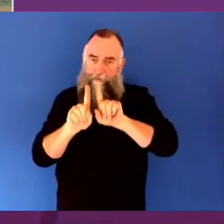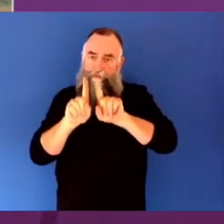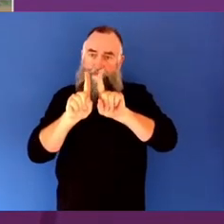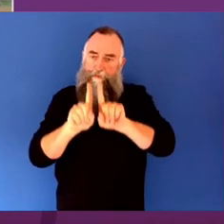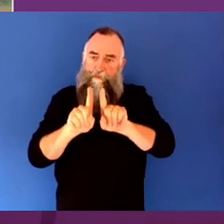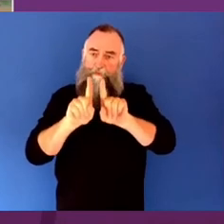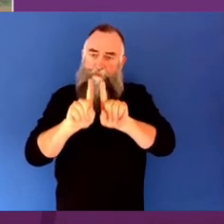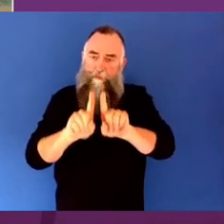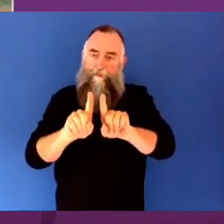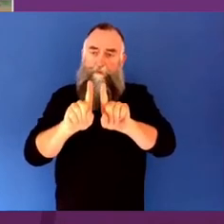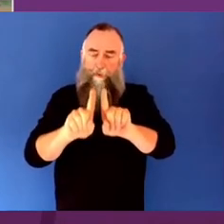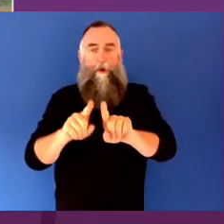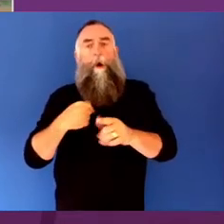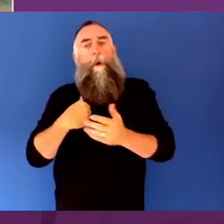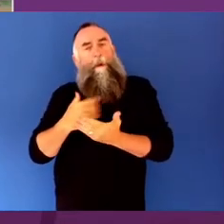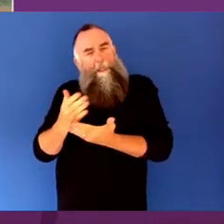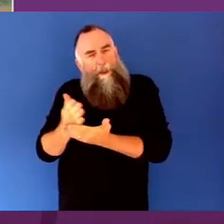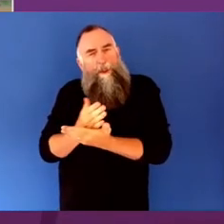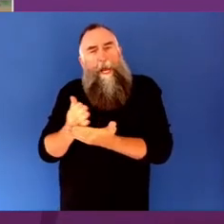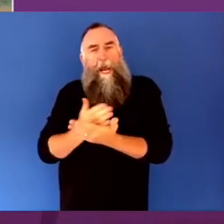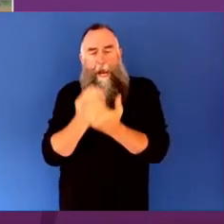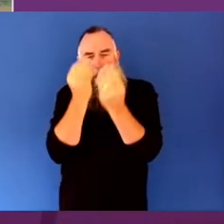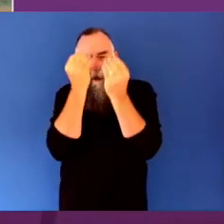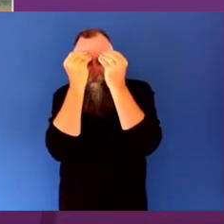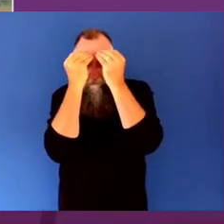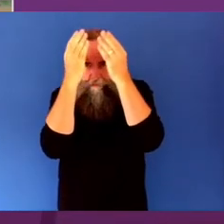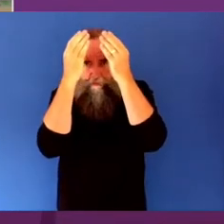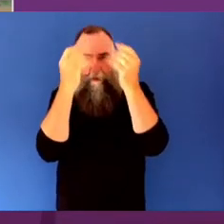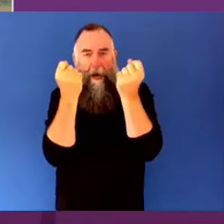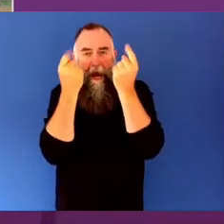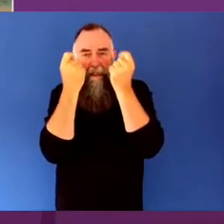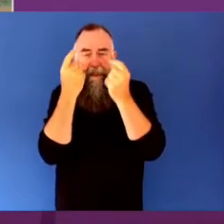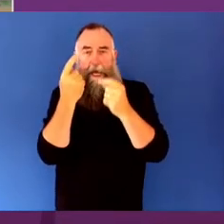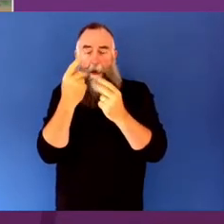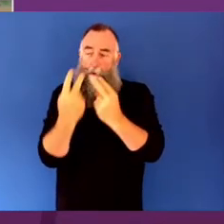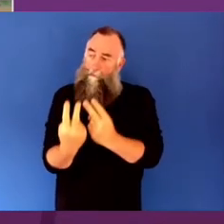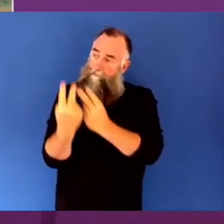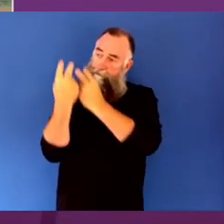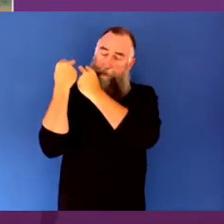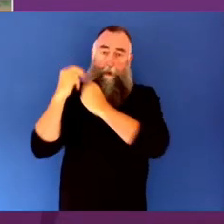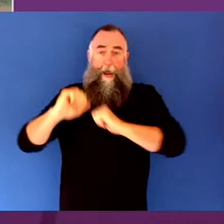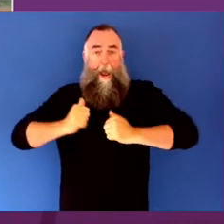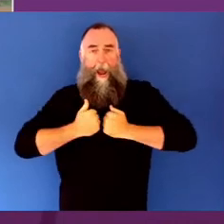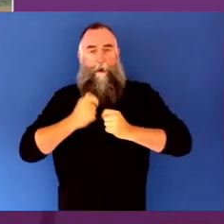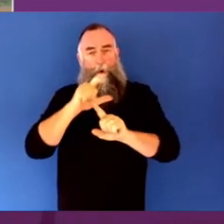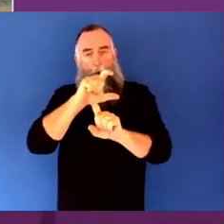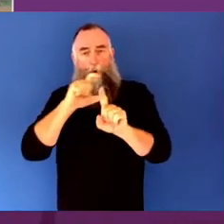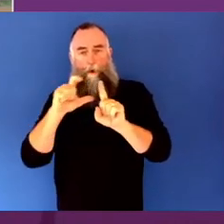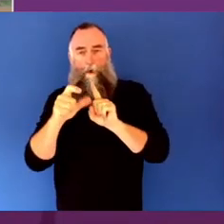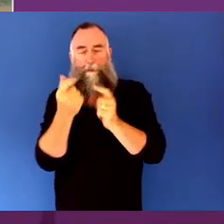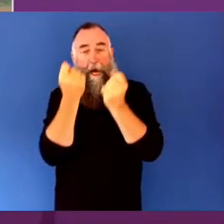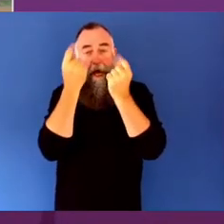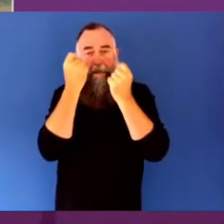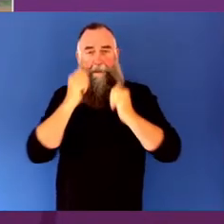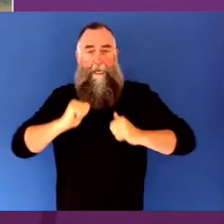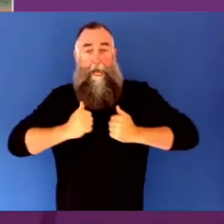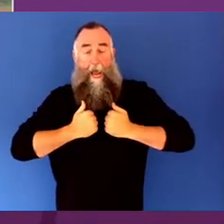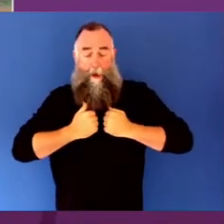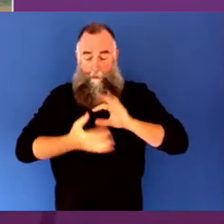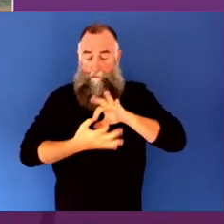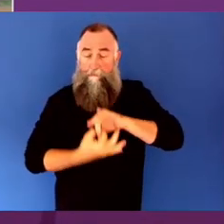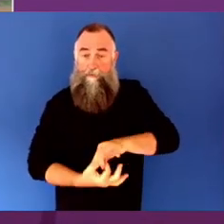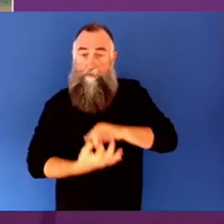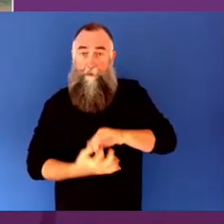we'll also share in the knowledge about our journey, understanding our culture, understanding the land and